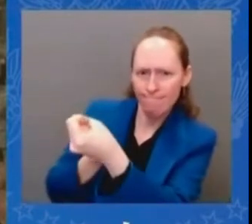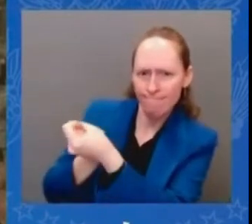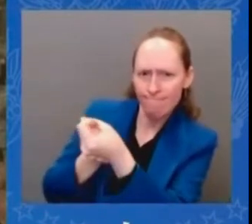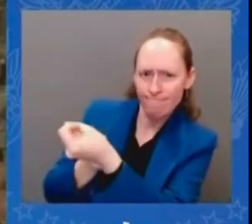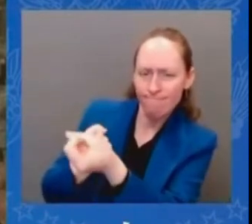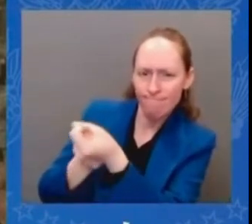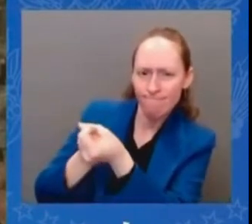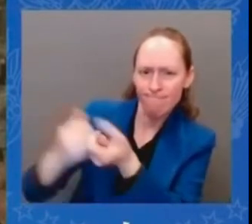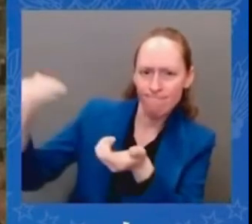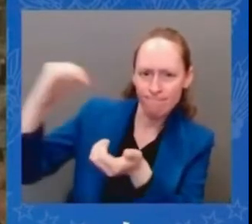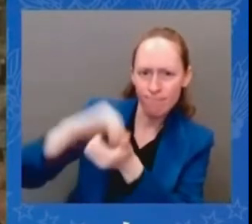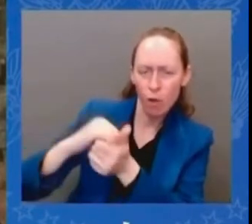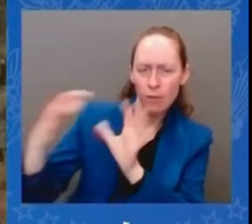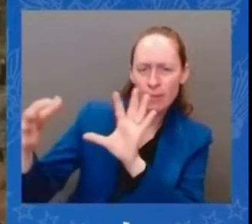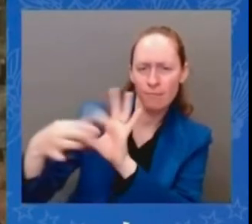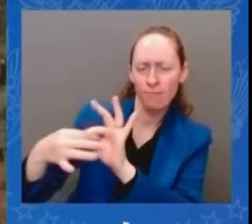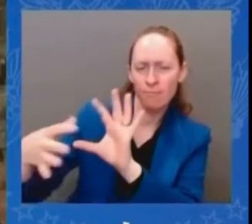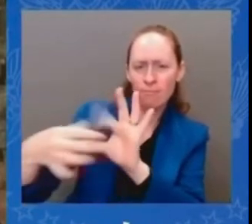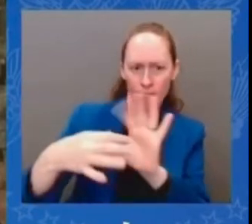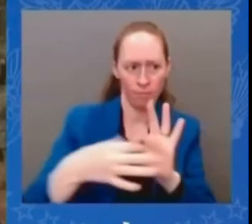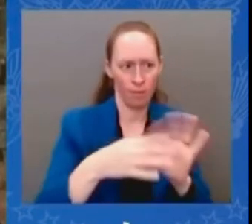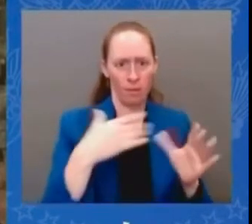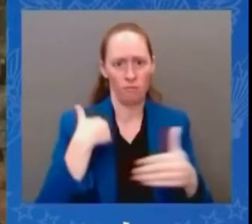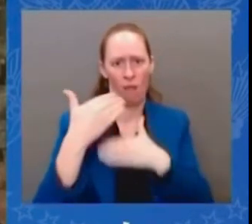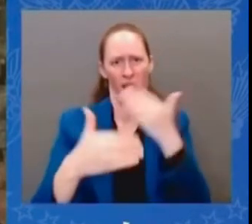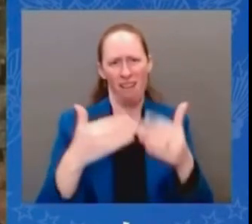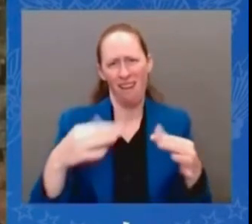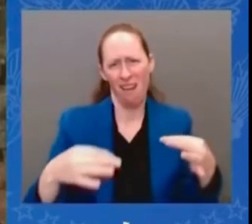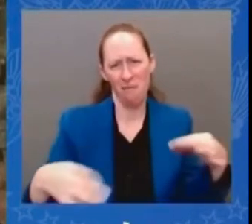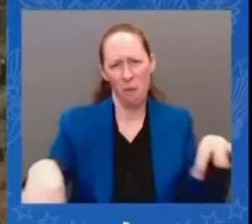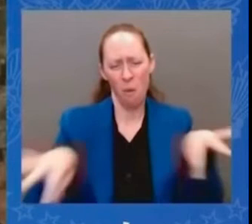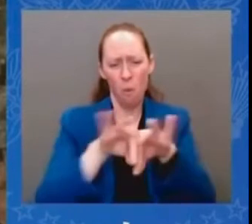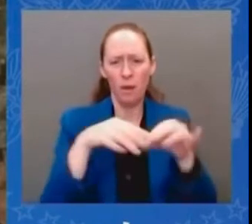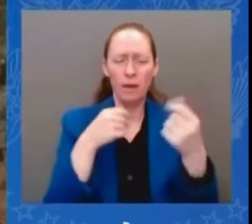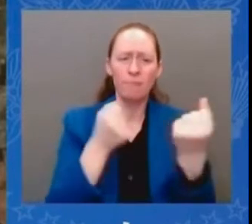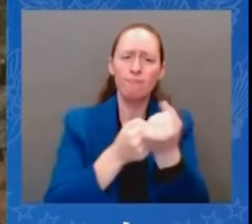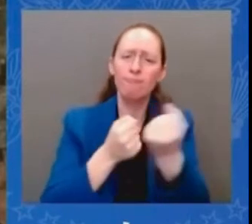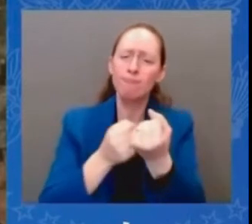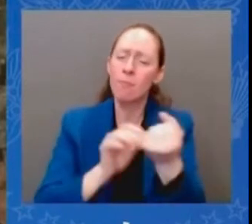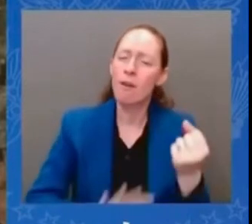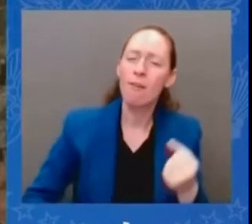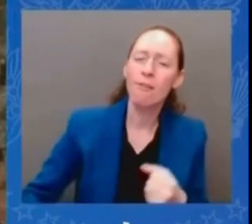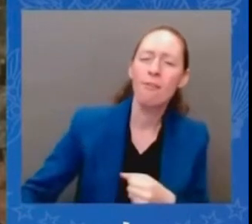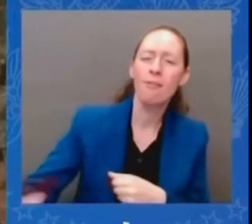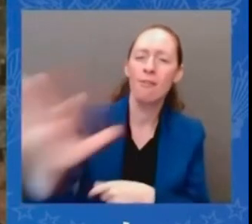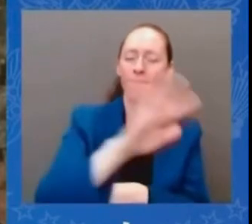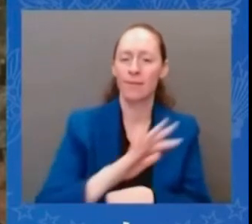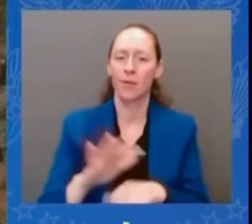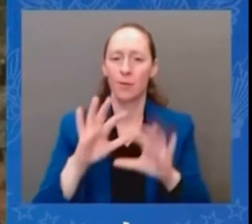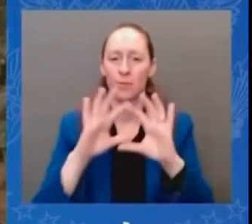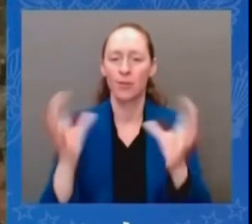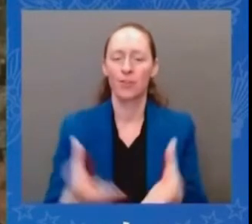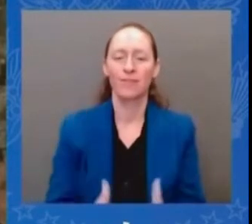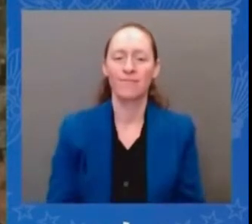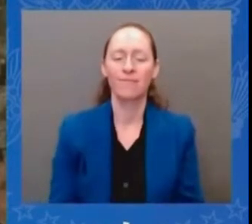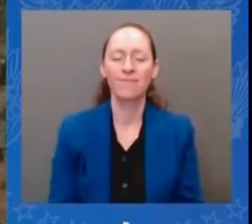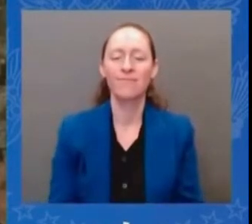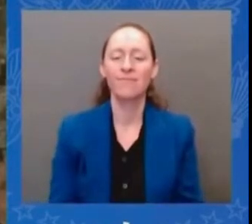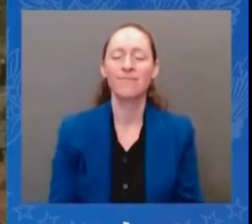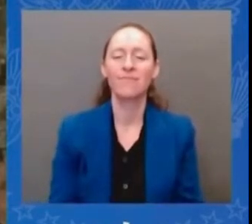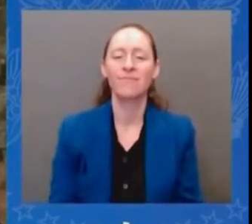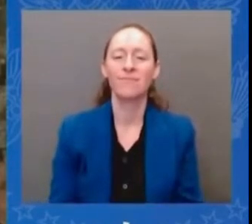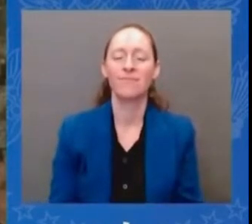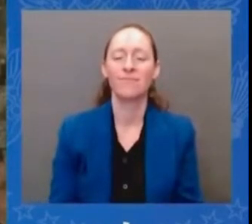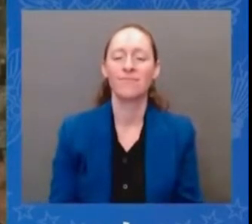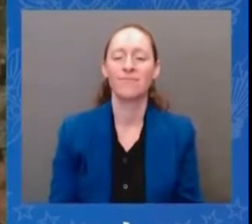at this critical moment no nation is better positioned to help build the future we want than the united states of america now i'm